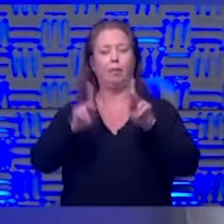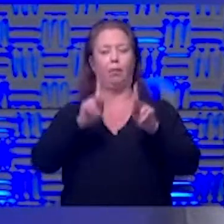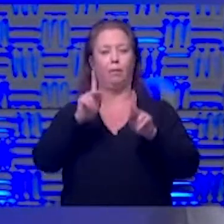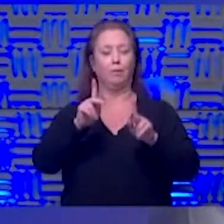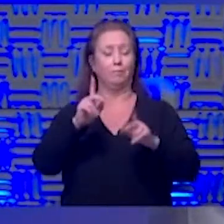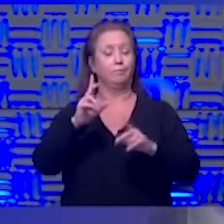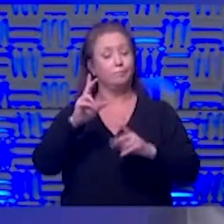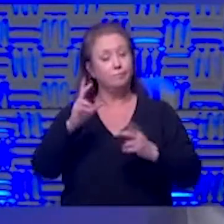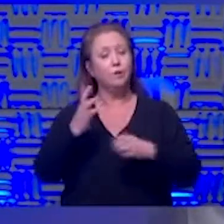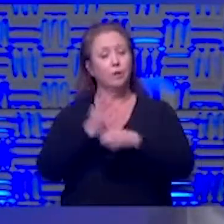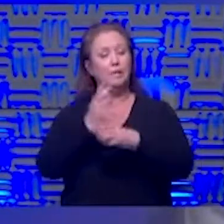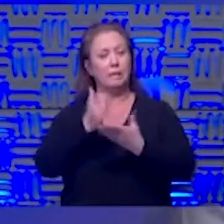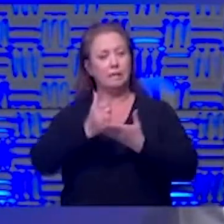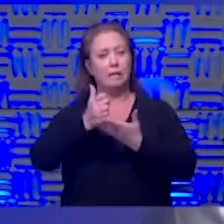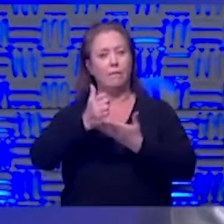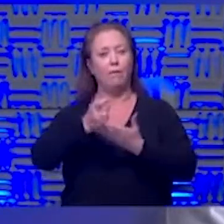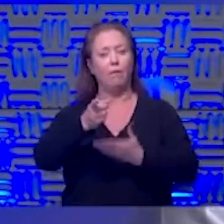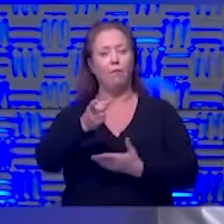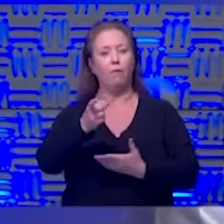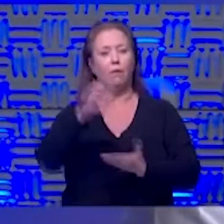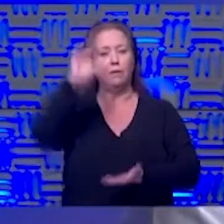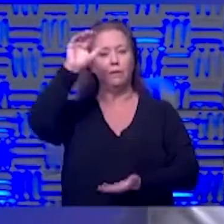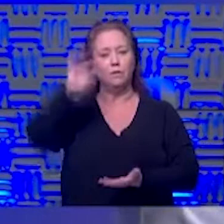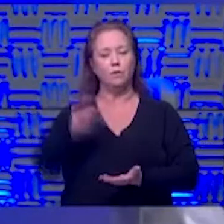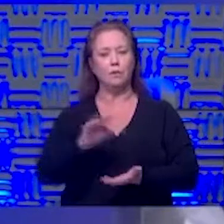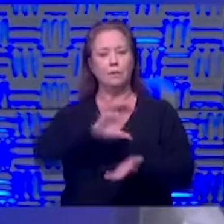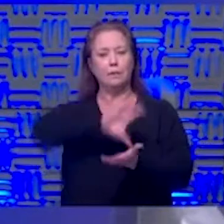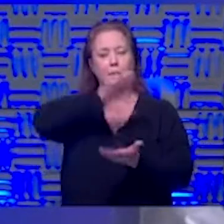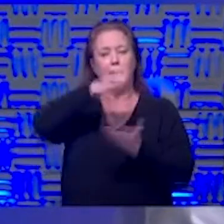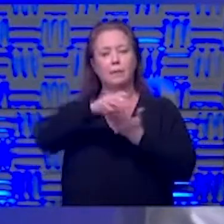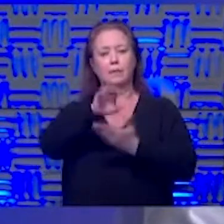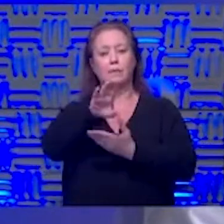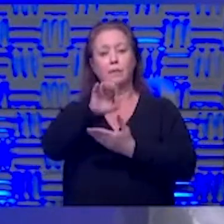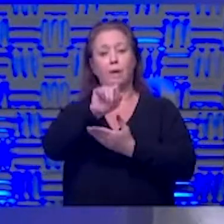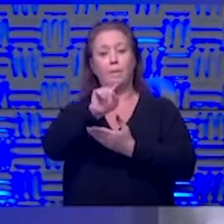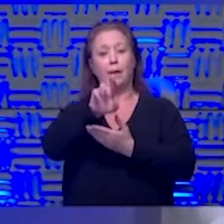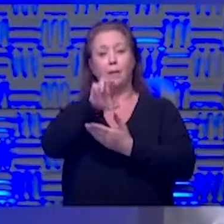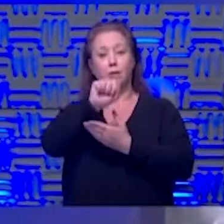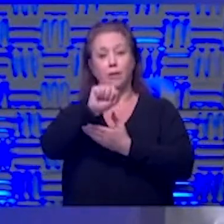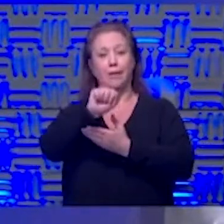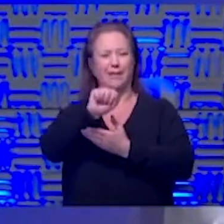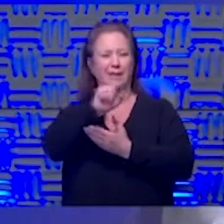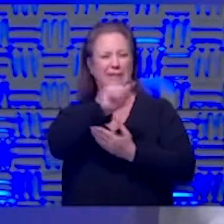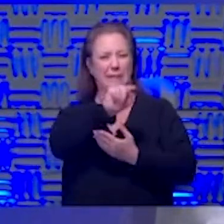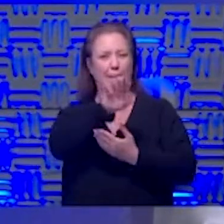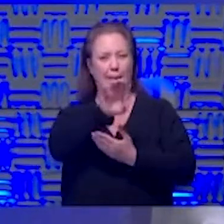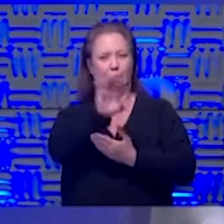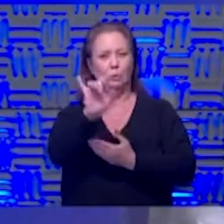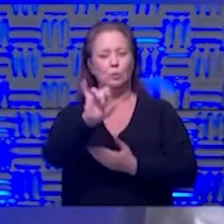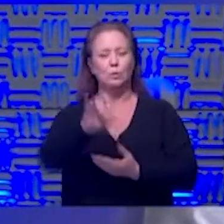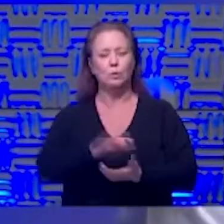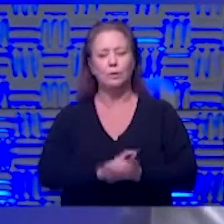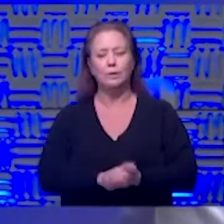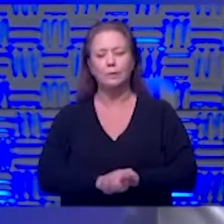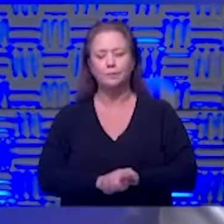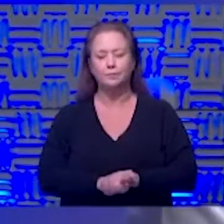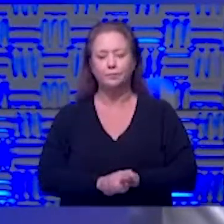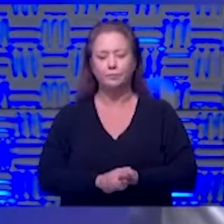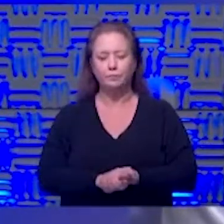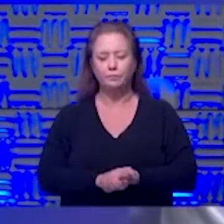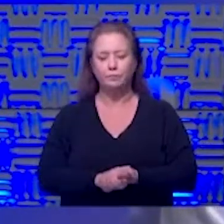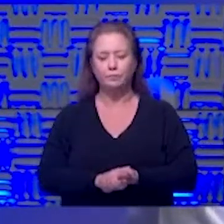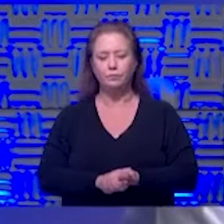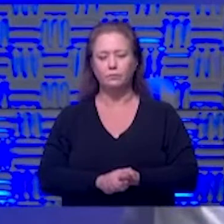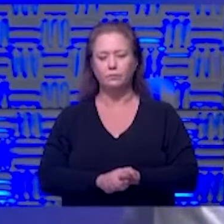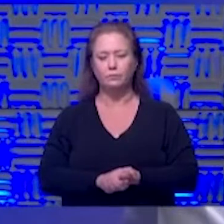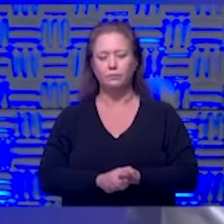those are really helpful in decreasing amounts of bacteria including things like tuberculosis you know i